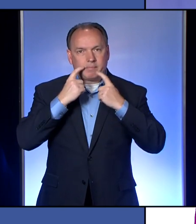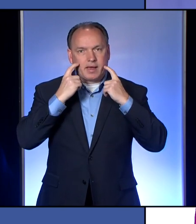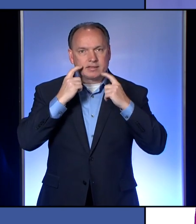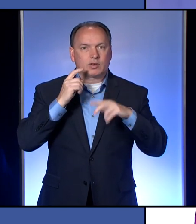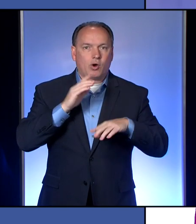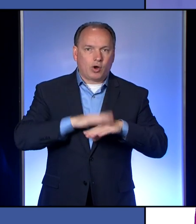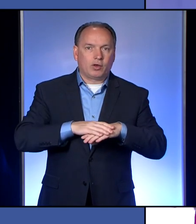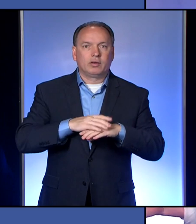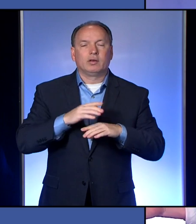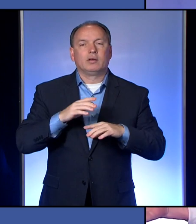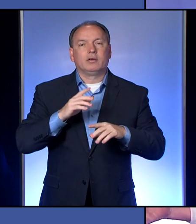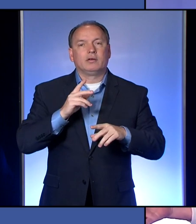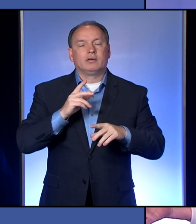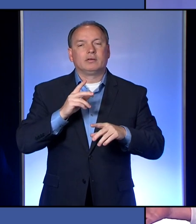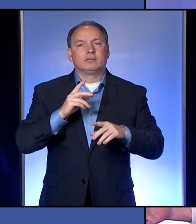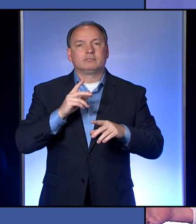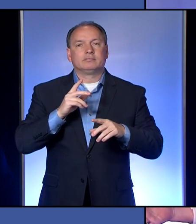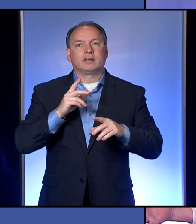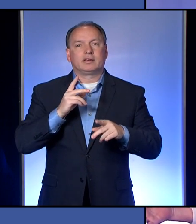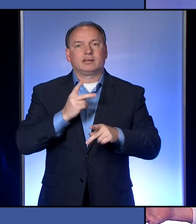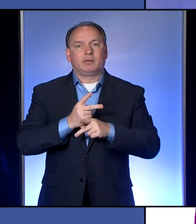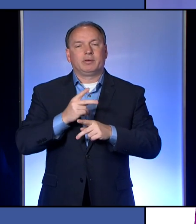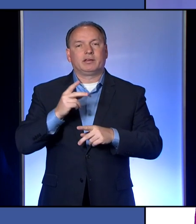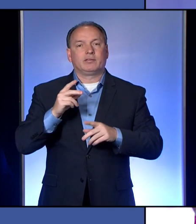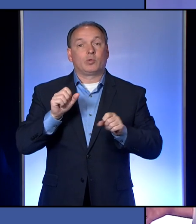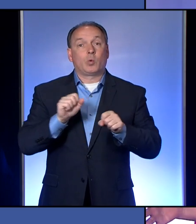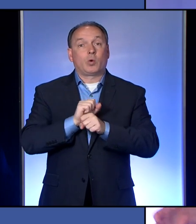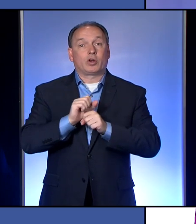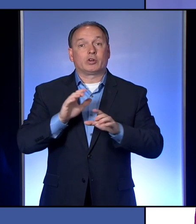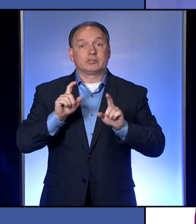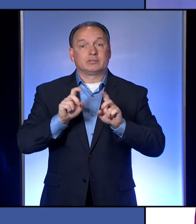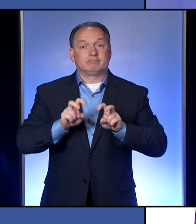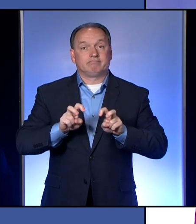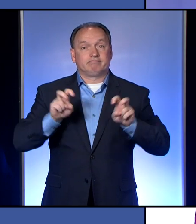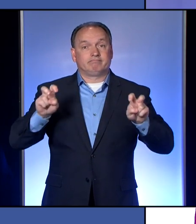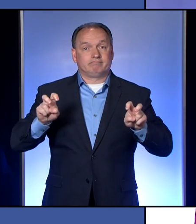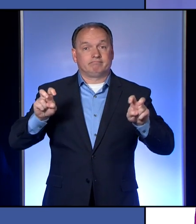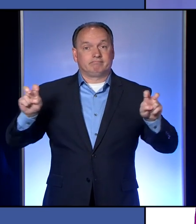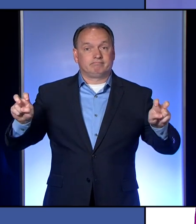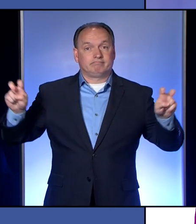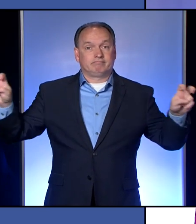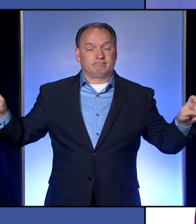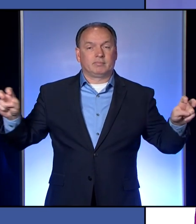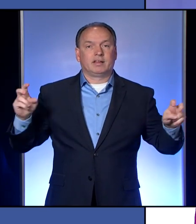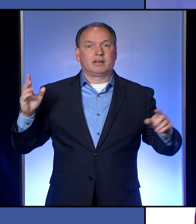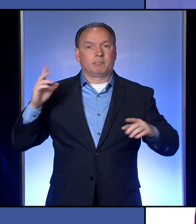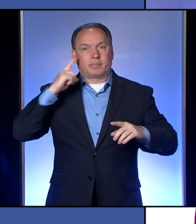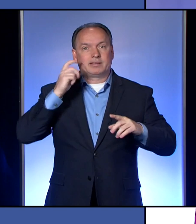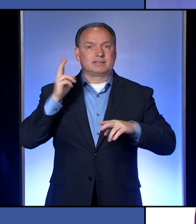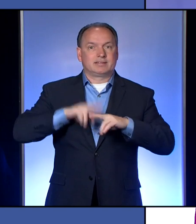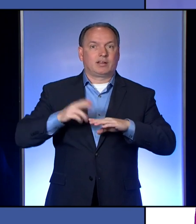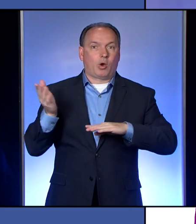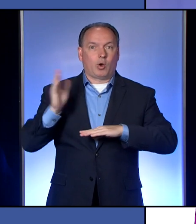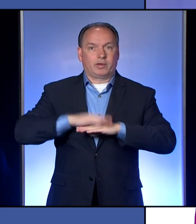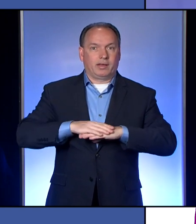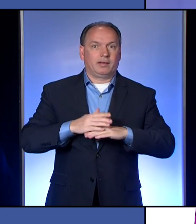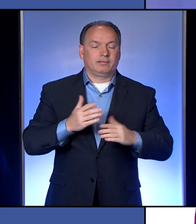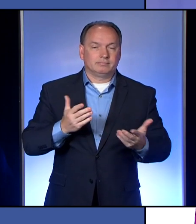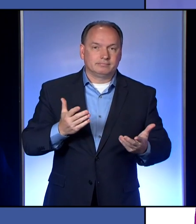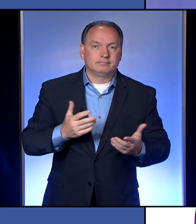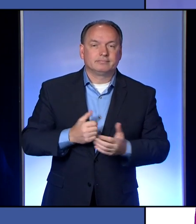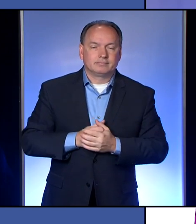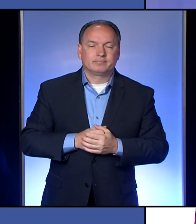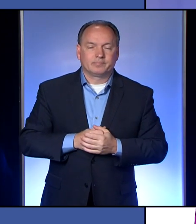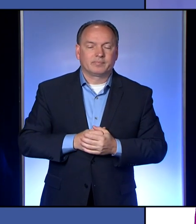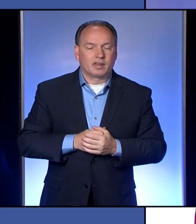on, keeping those poll workers six feet apart from each other because they sit there all day pretty much together and so